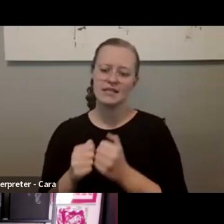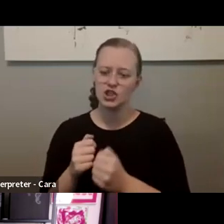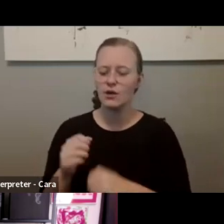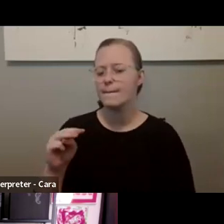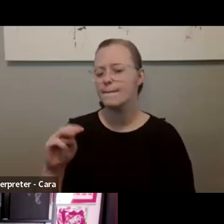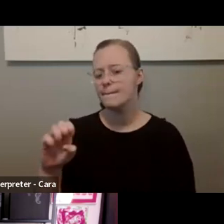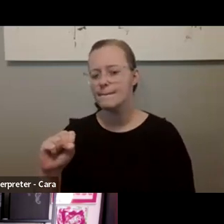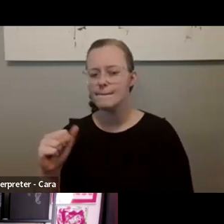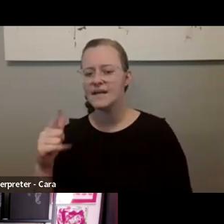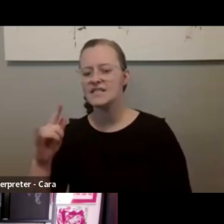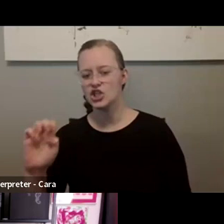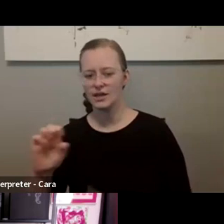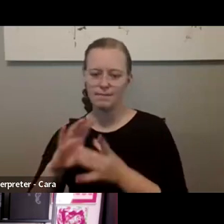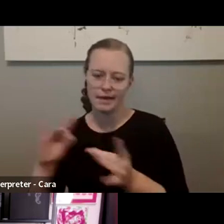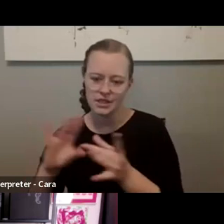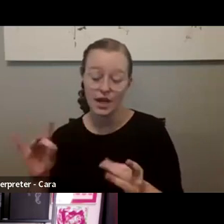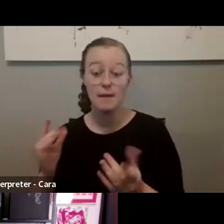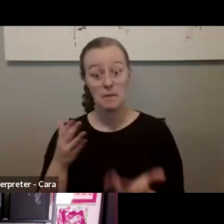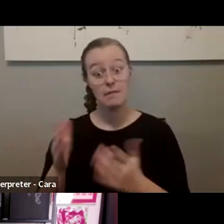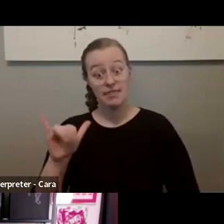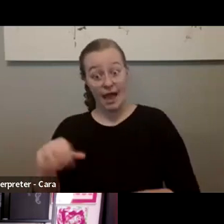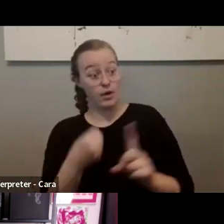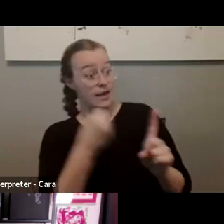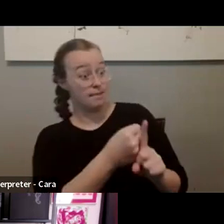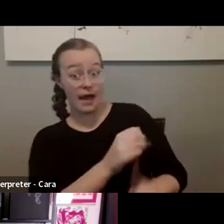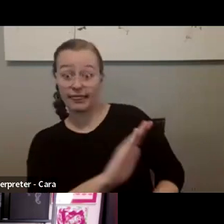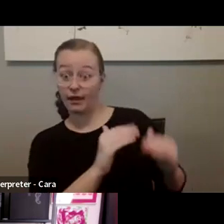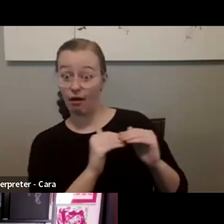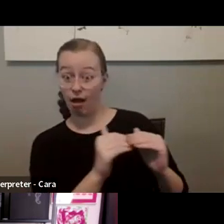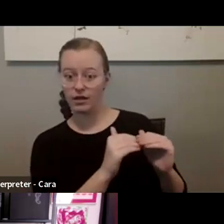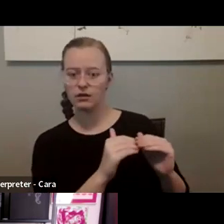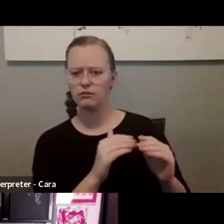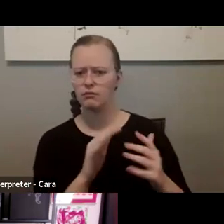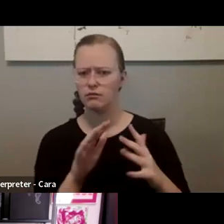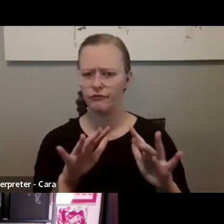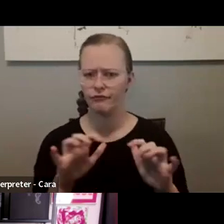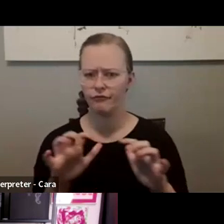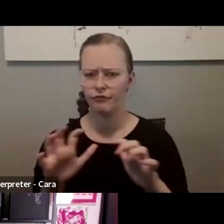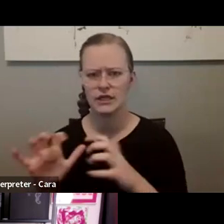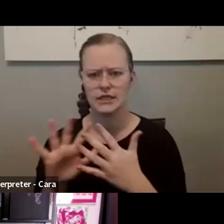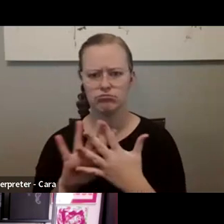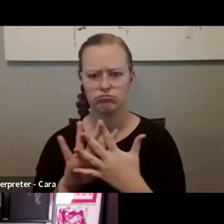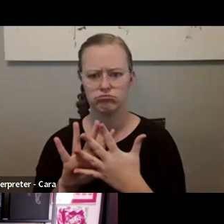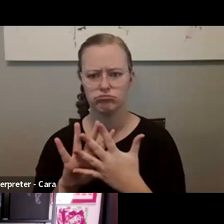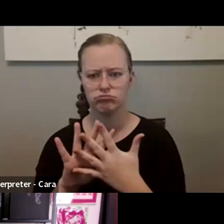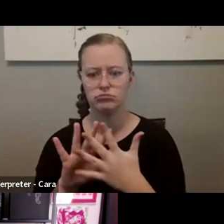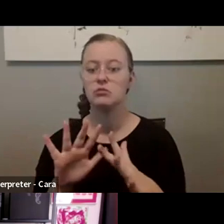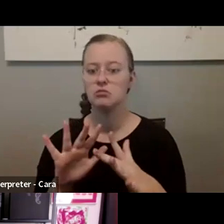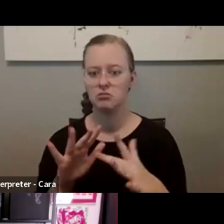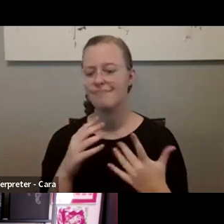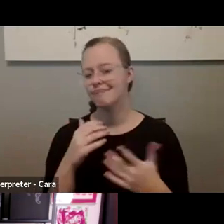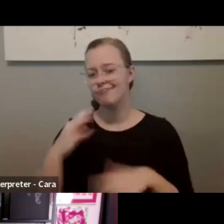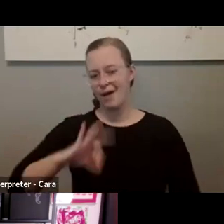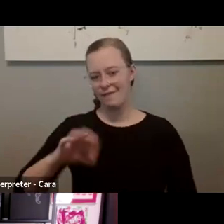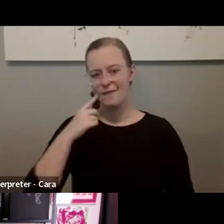impact on their colleagues. This is something that's been extremely helpful to